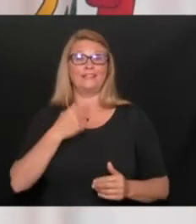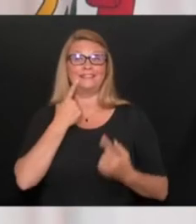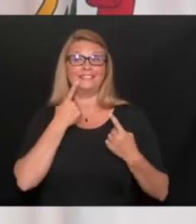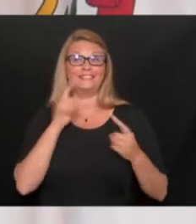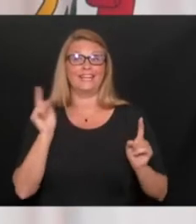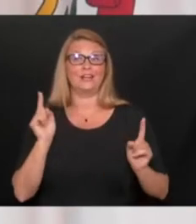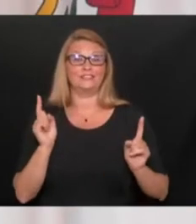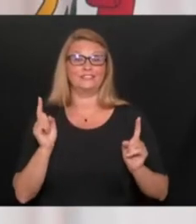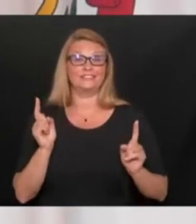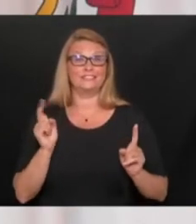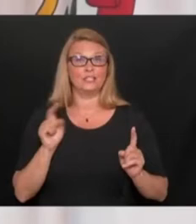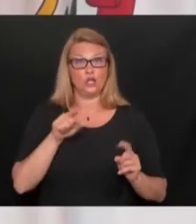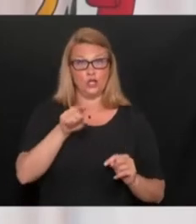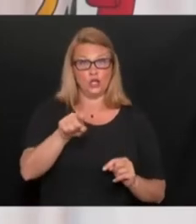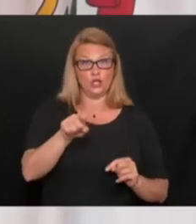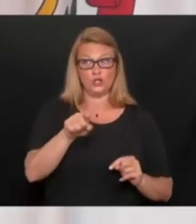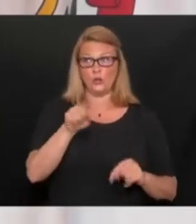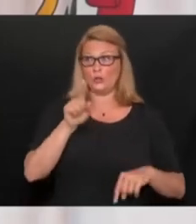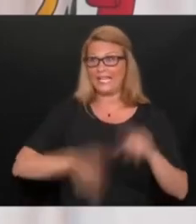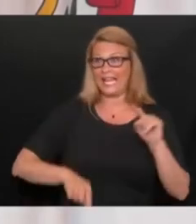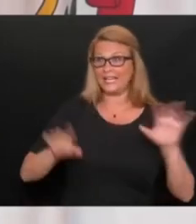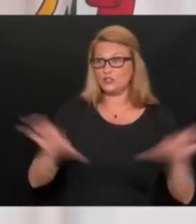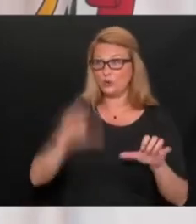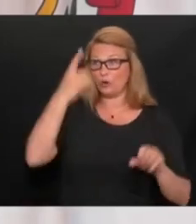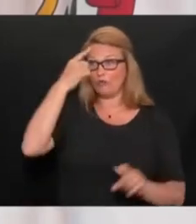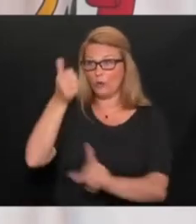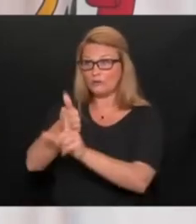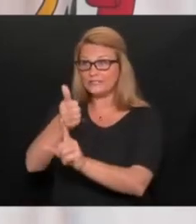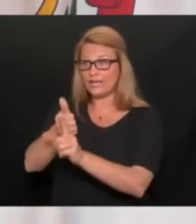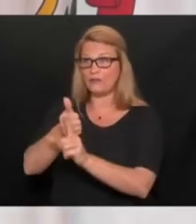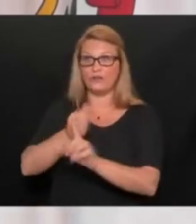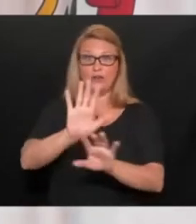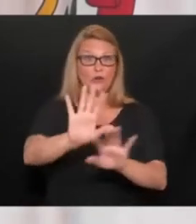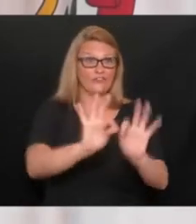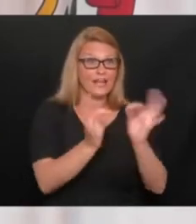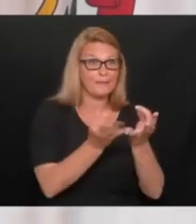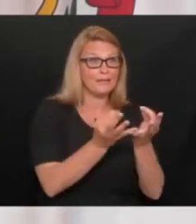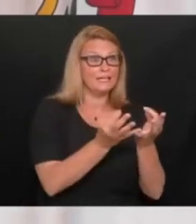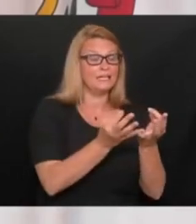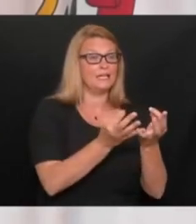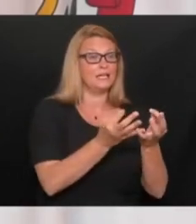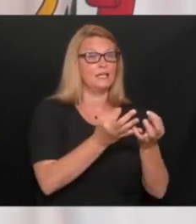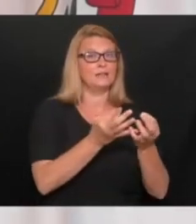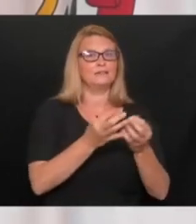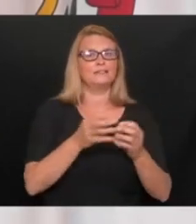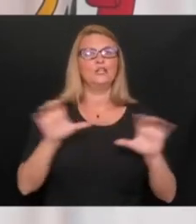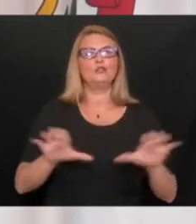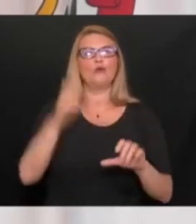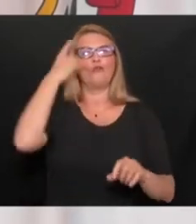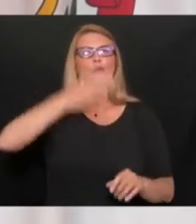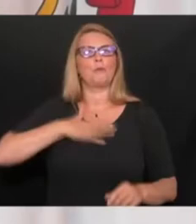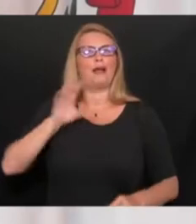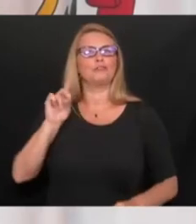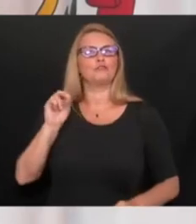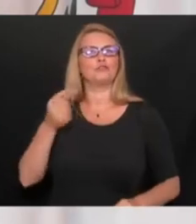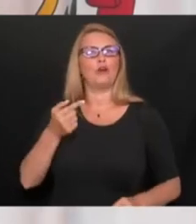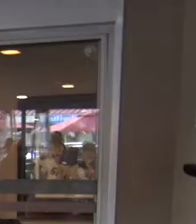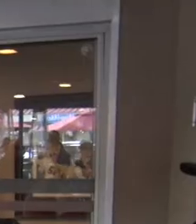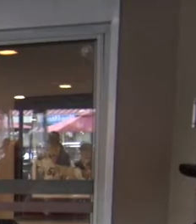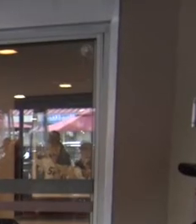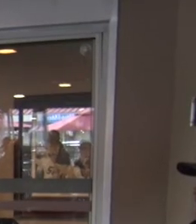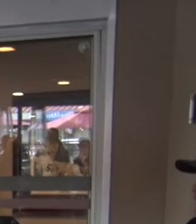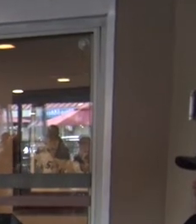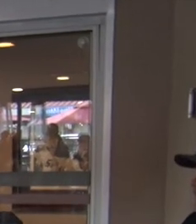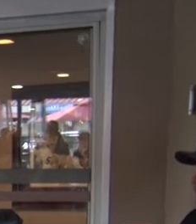You know, if you can't do it for yourself, you can't do it for your family, you can't do it for your friends, do it for baby dog. So we're just going to call it that.